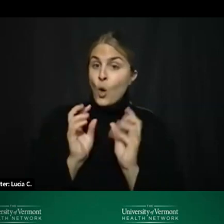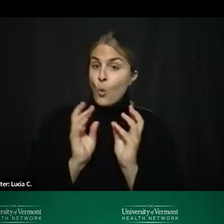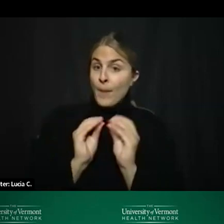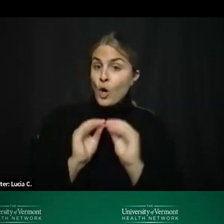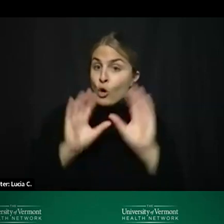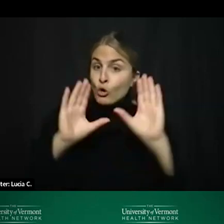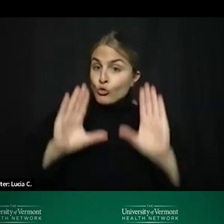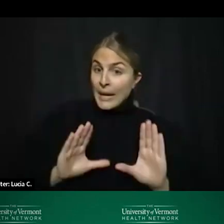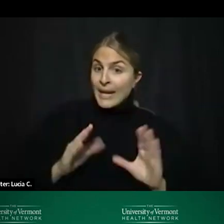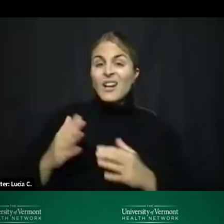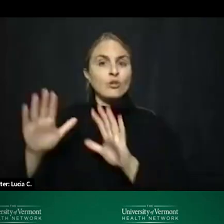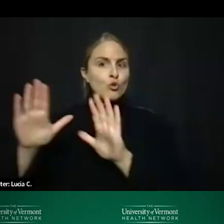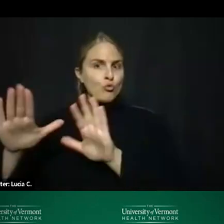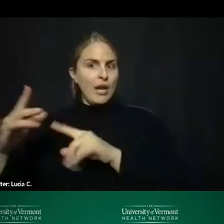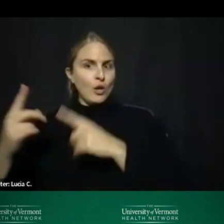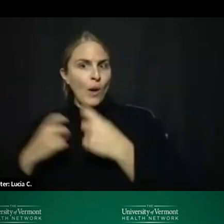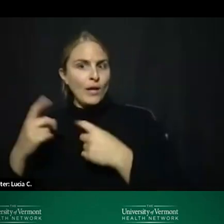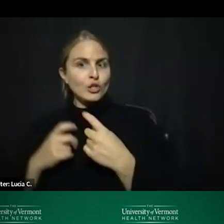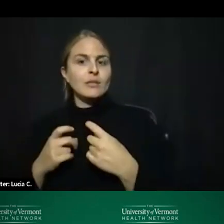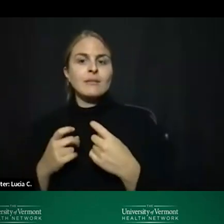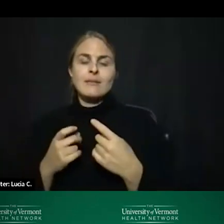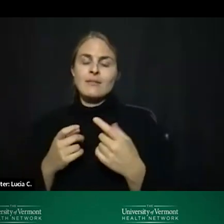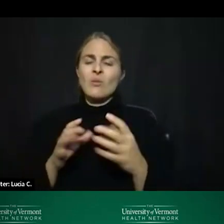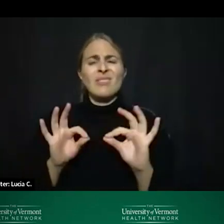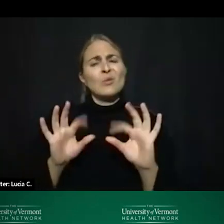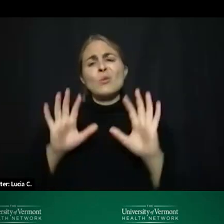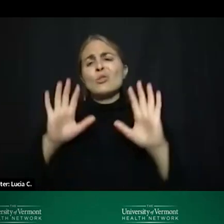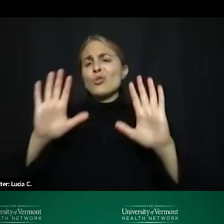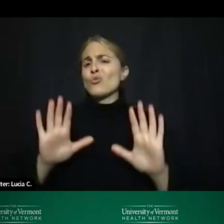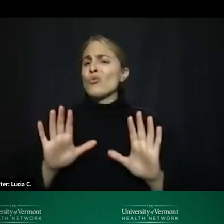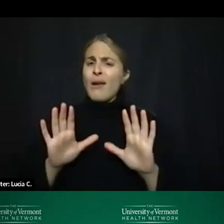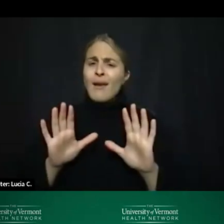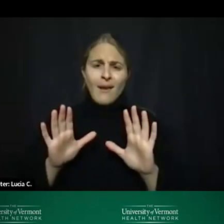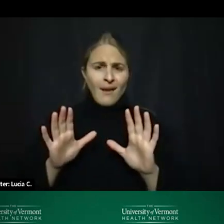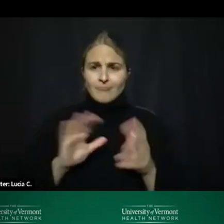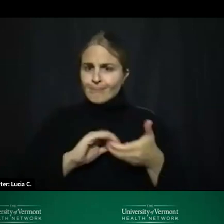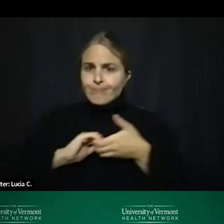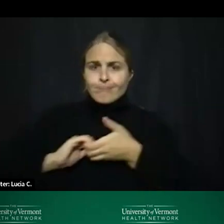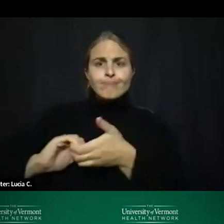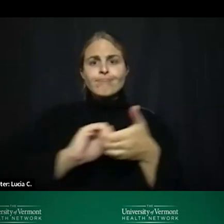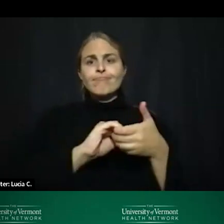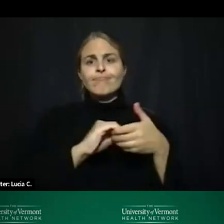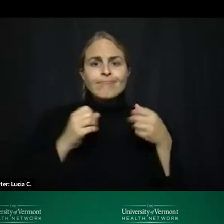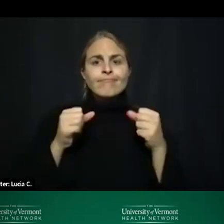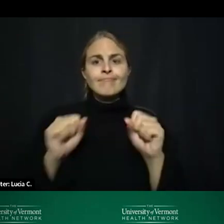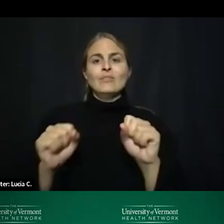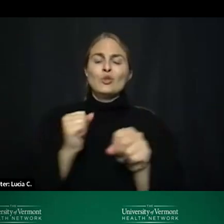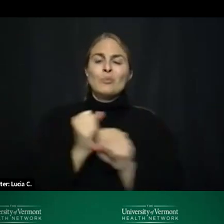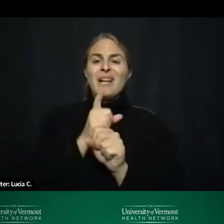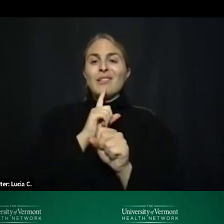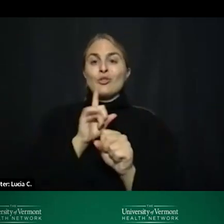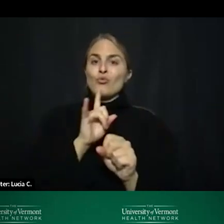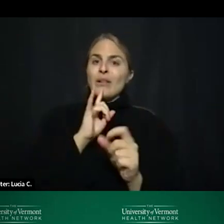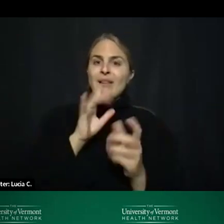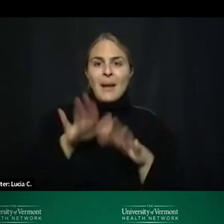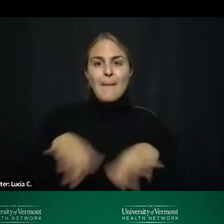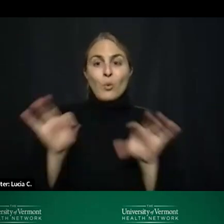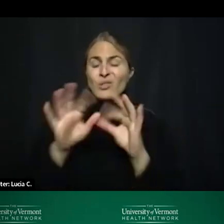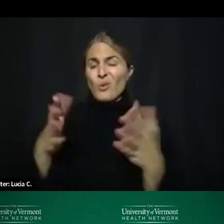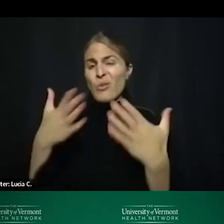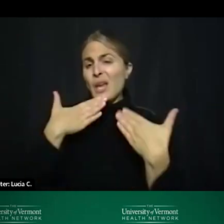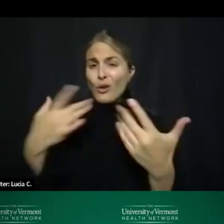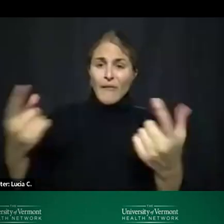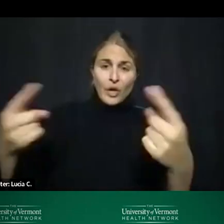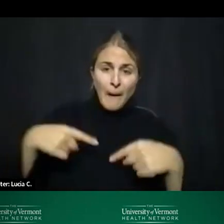as presenters and panelists so this was a great collaborative effort to make this webinar really engaging so thank you all for being with us tonight